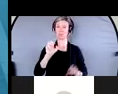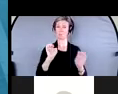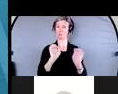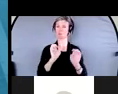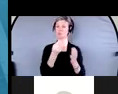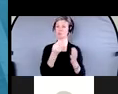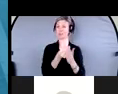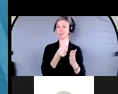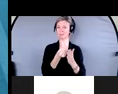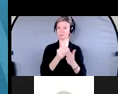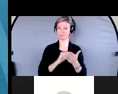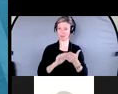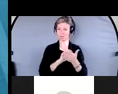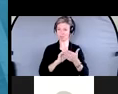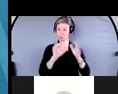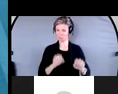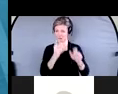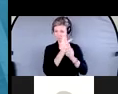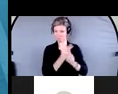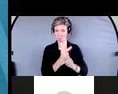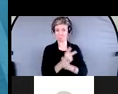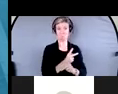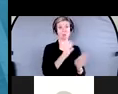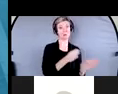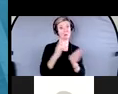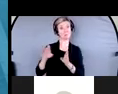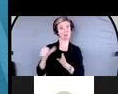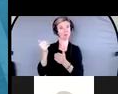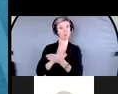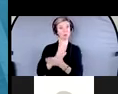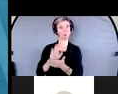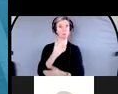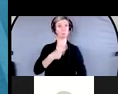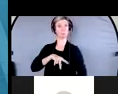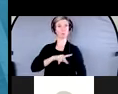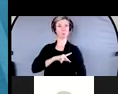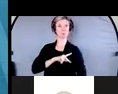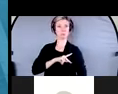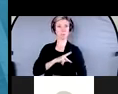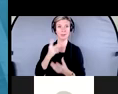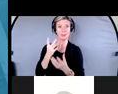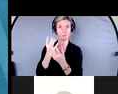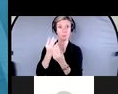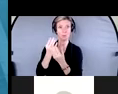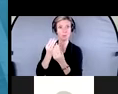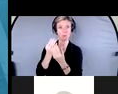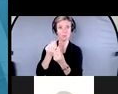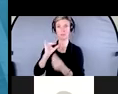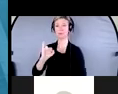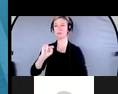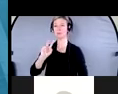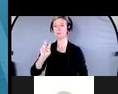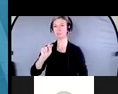information inventory form. And really, this is a document that you would print out and put down personal